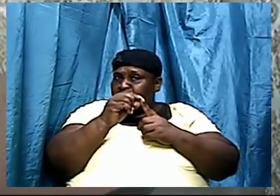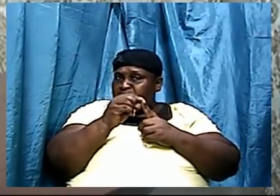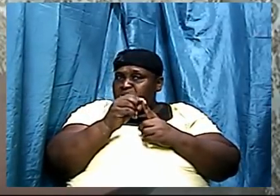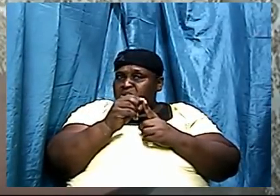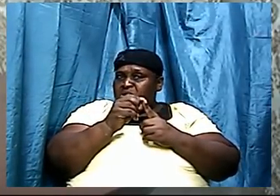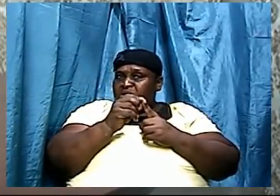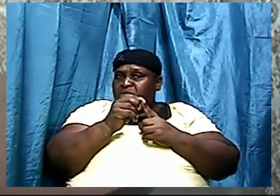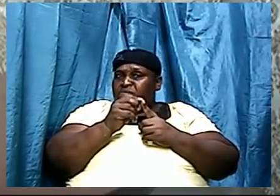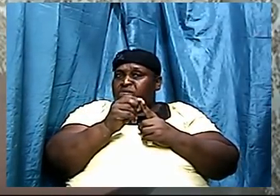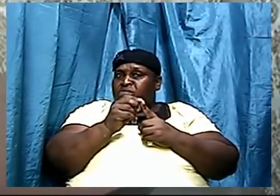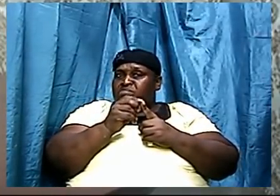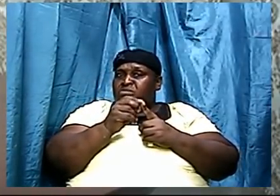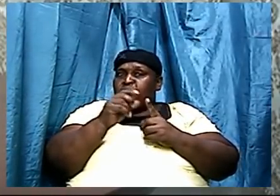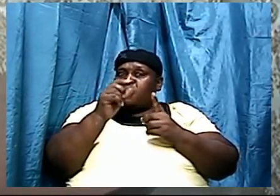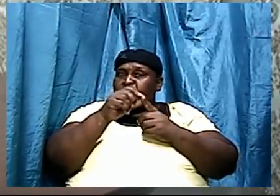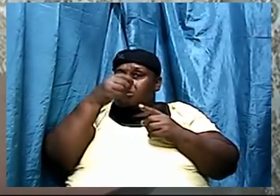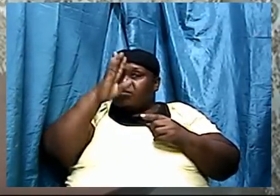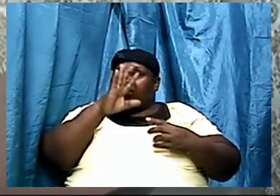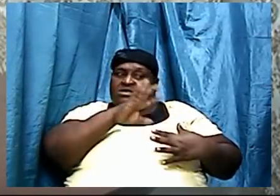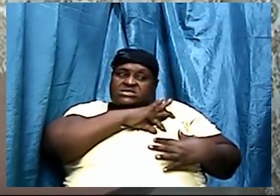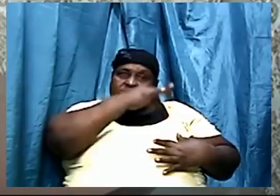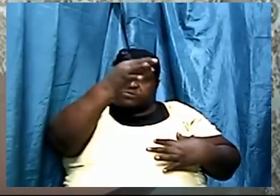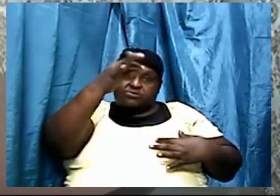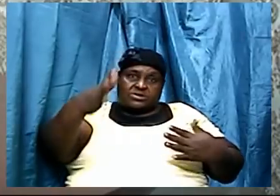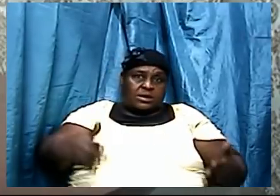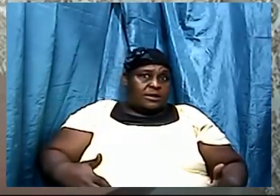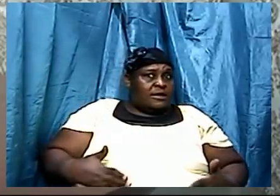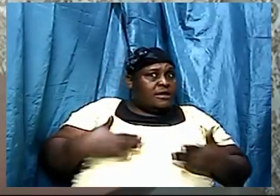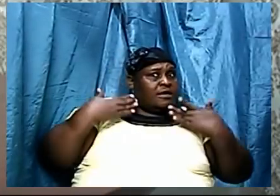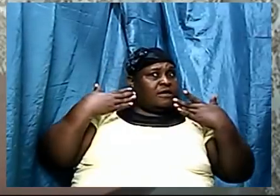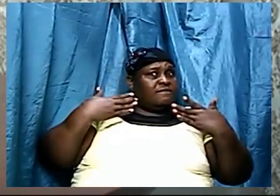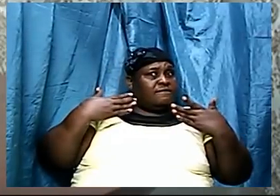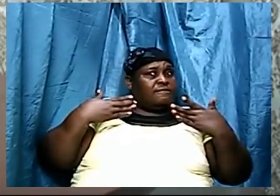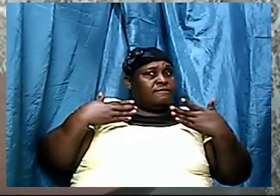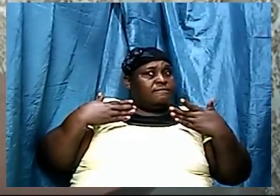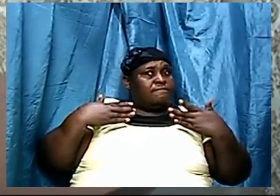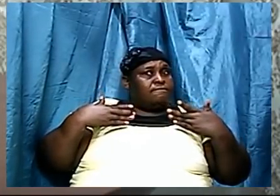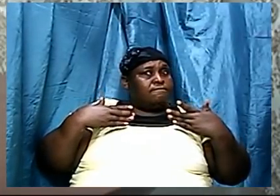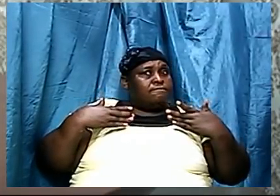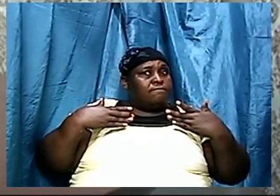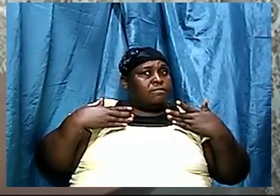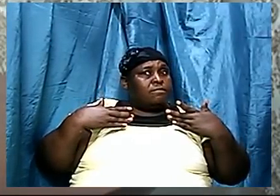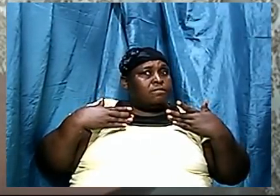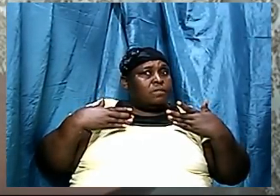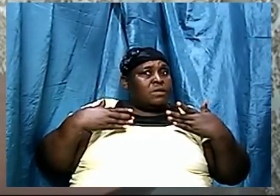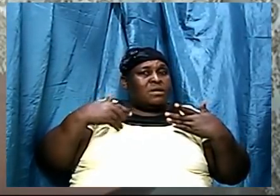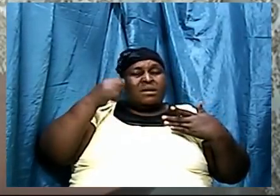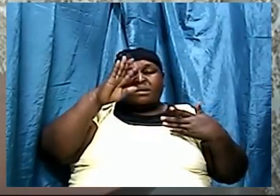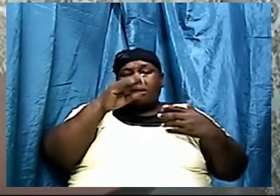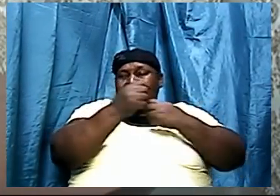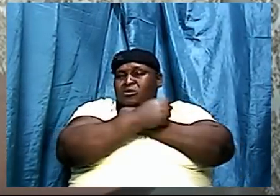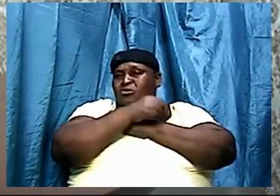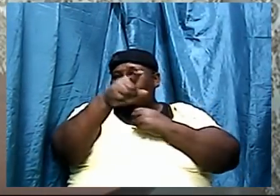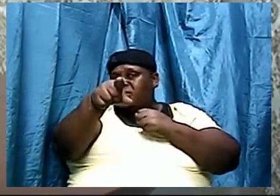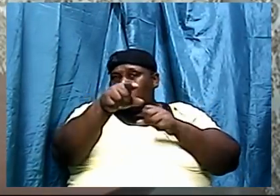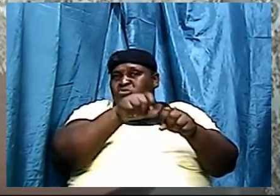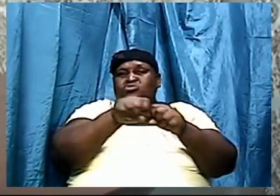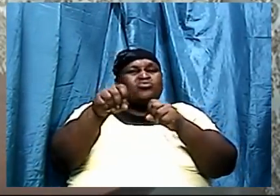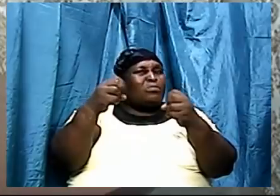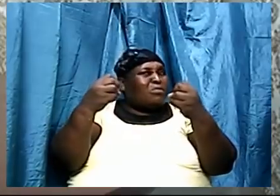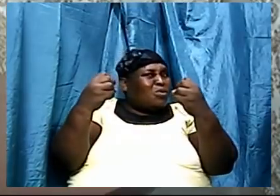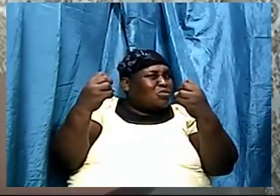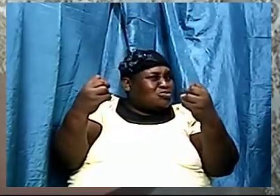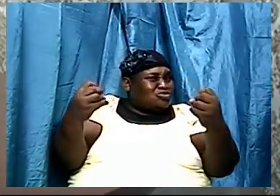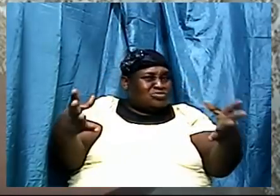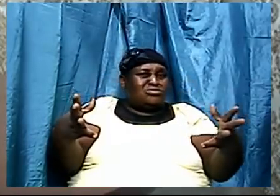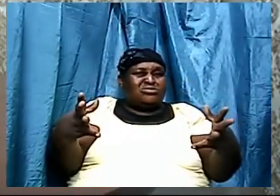they are spirits and they are life but what I like about the fact is that God love you so much it's